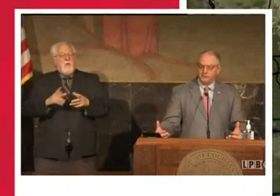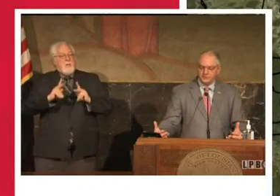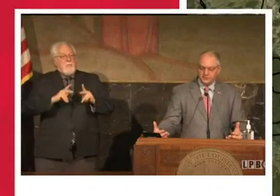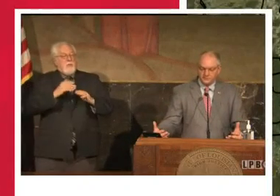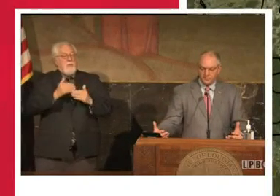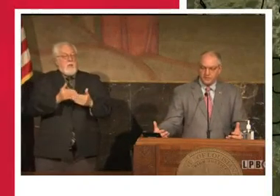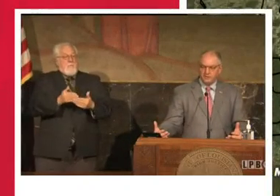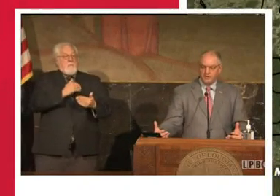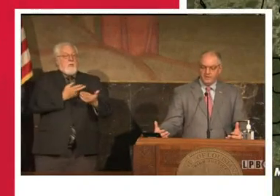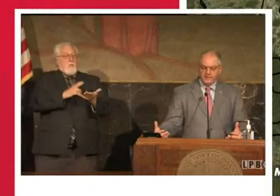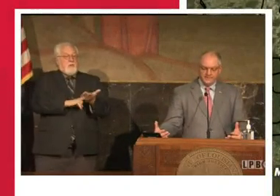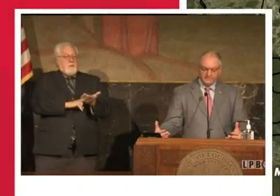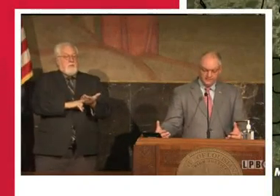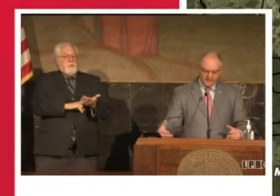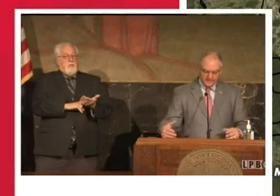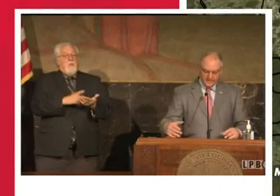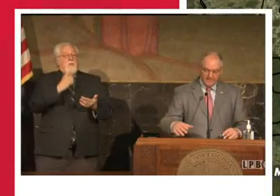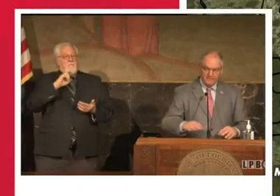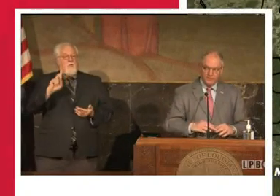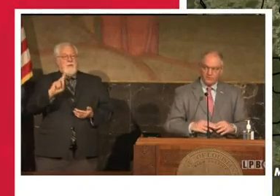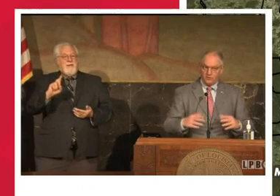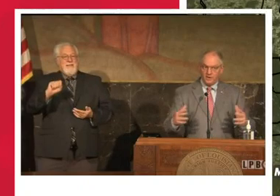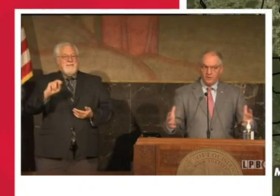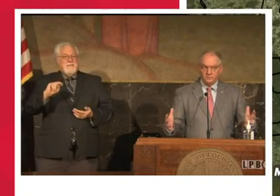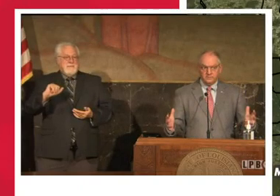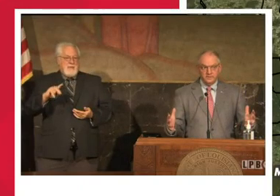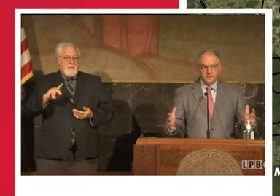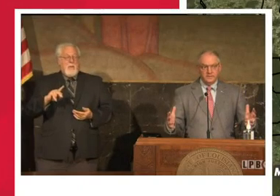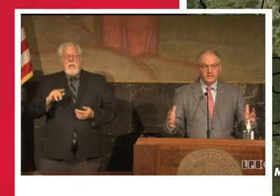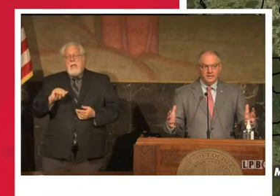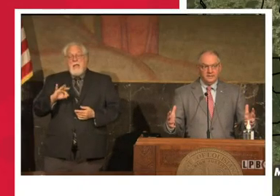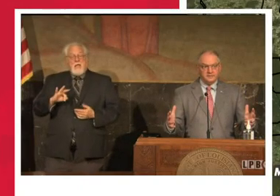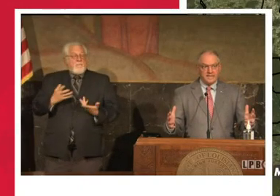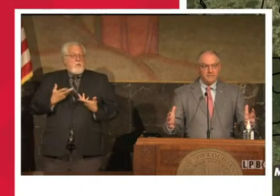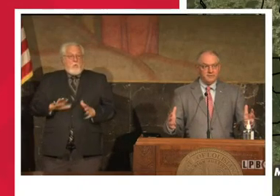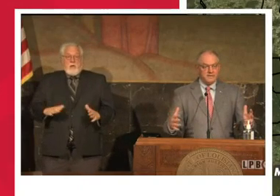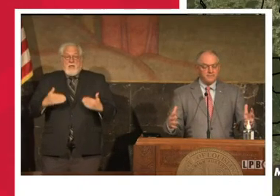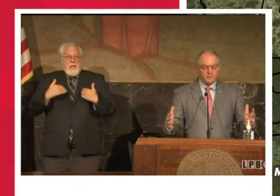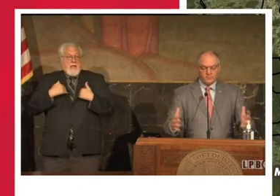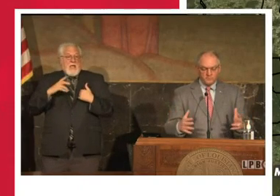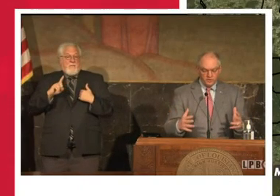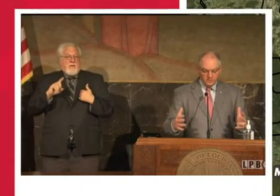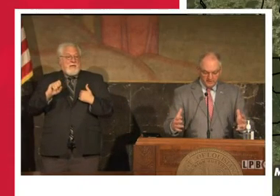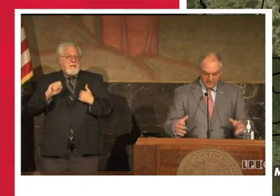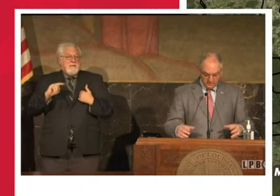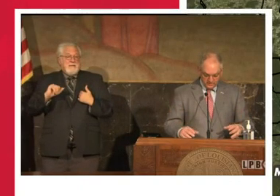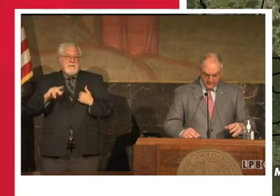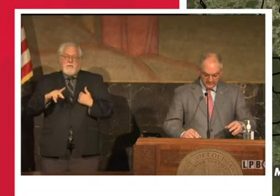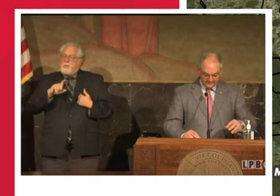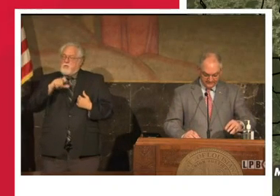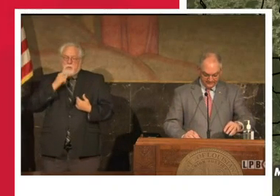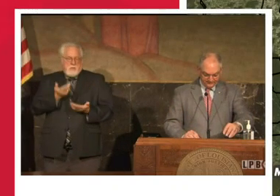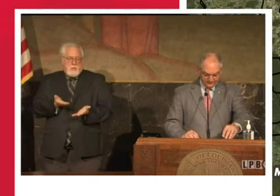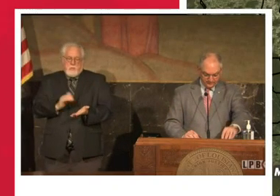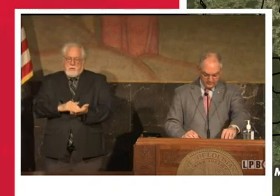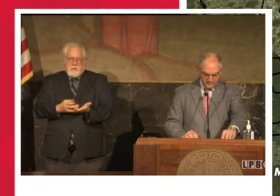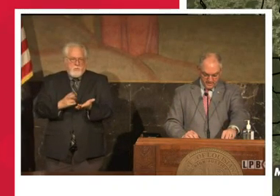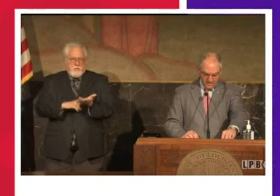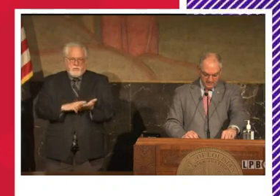and preregister for DSNAP. If you're currently on the SNAP program, you don't need to do this,